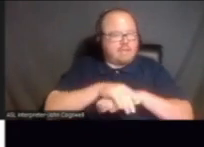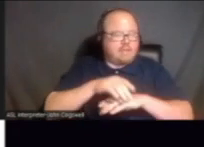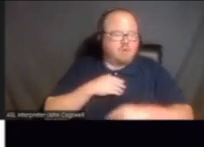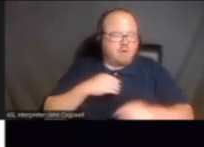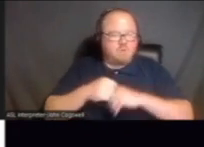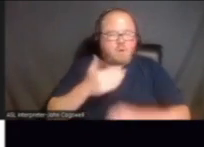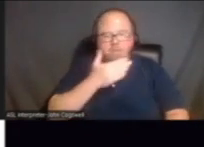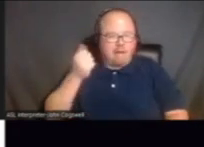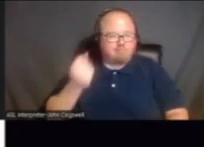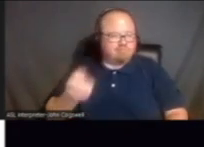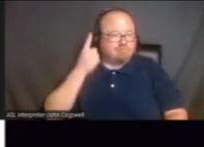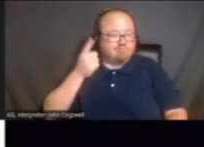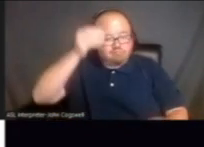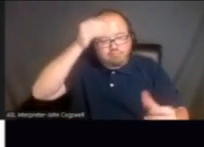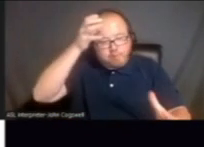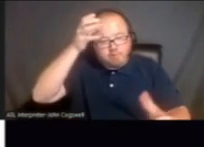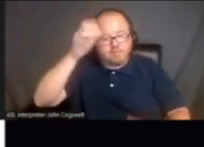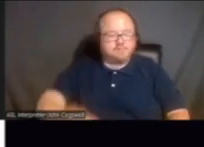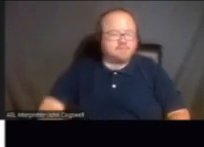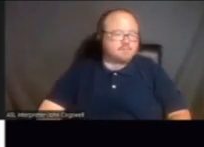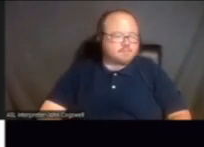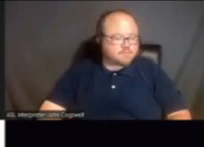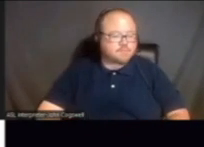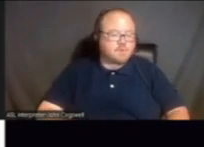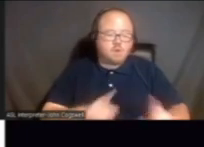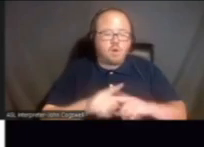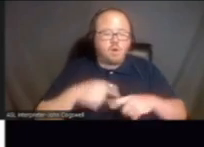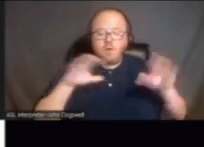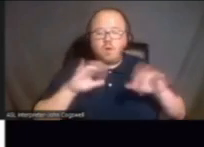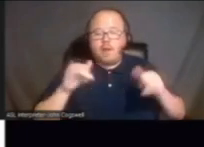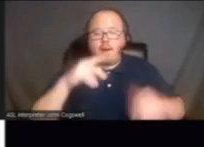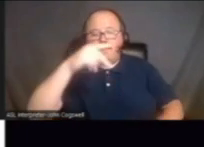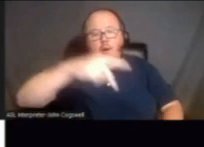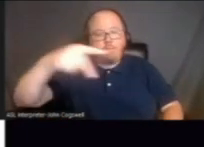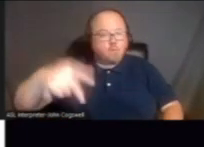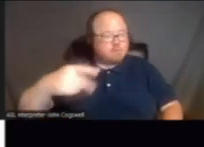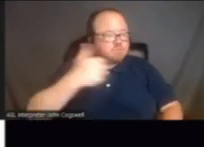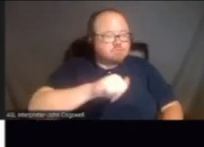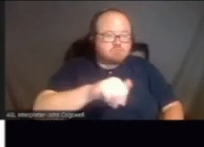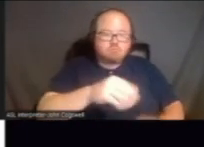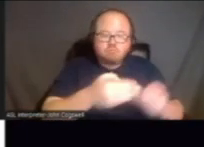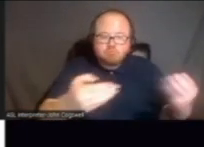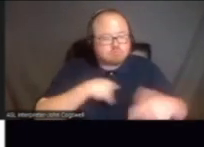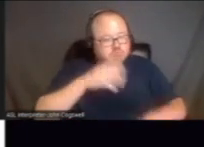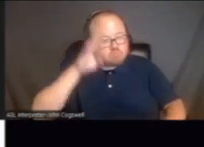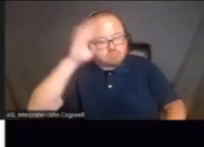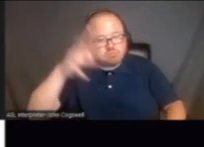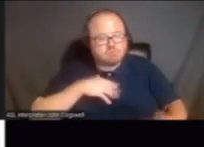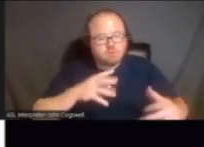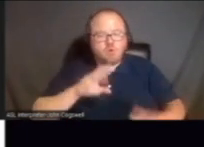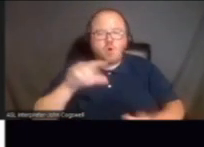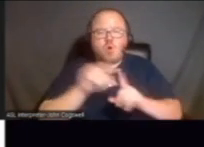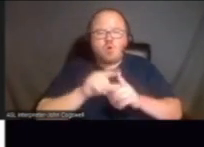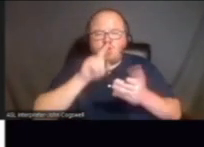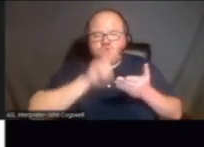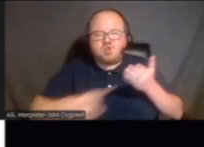understanding of that. Also, when we do like PowerPoints, any materials that we come up with, we do like a word check to make